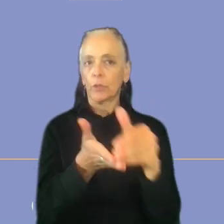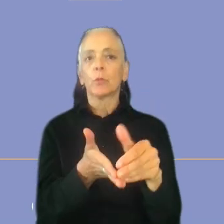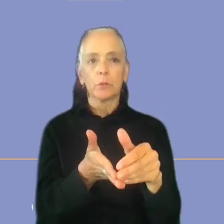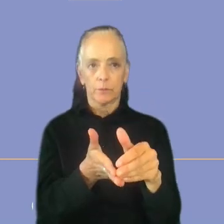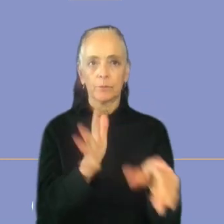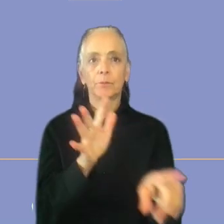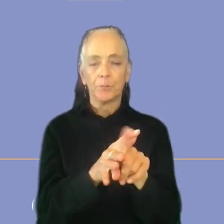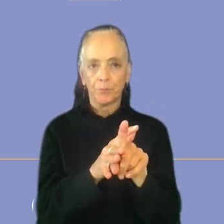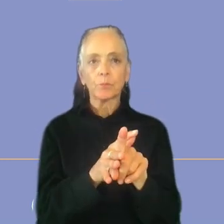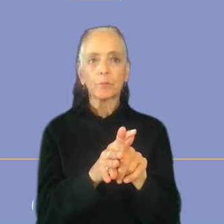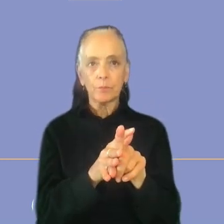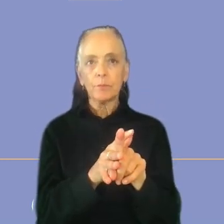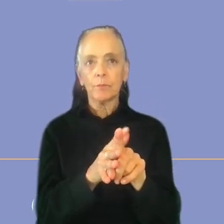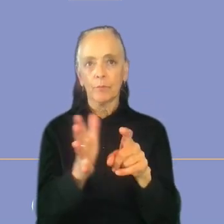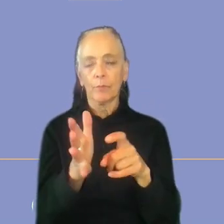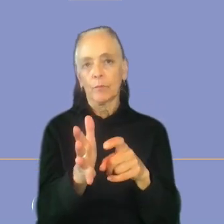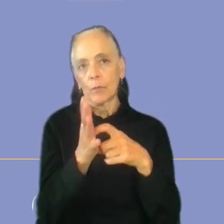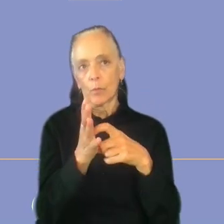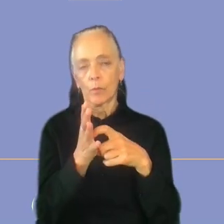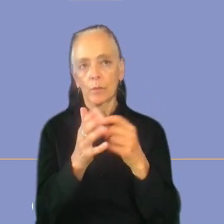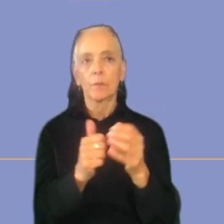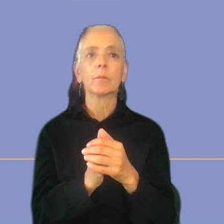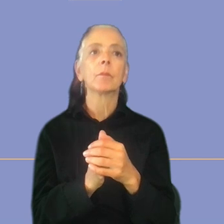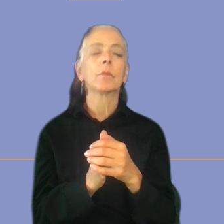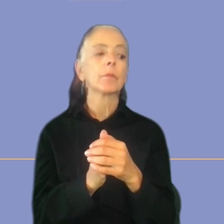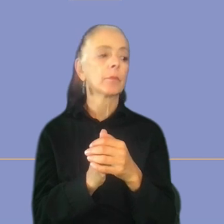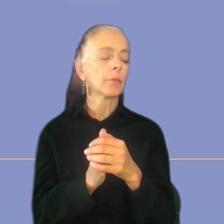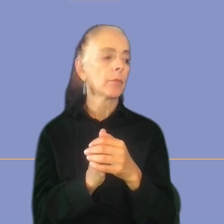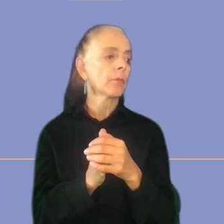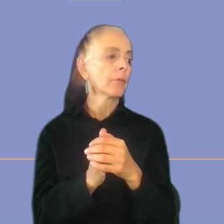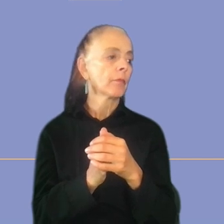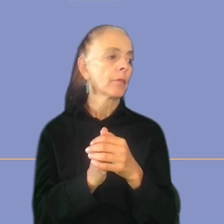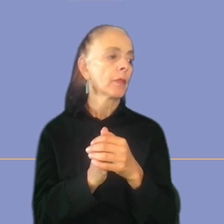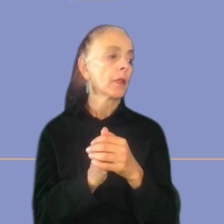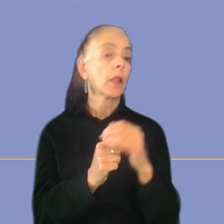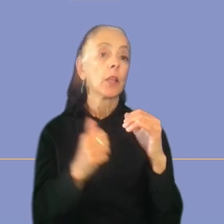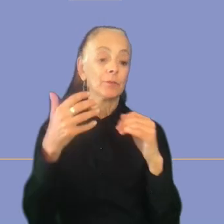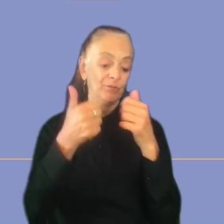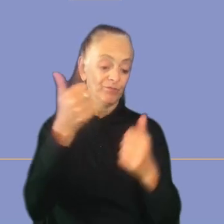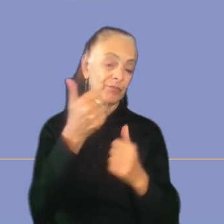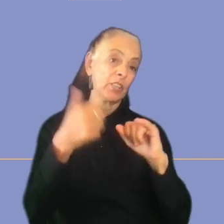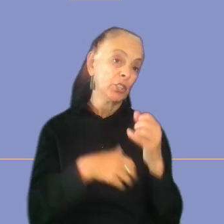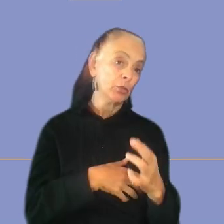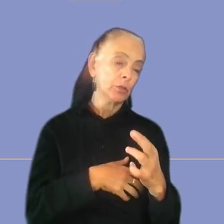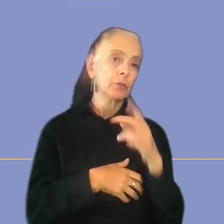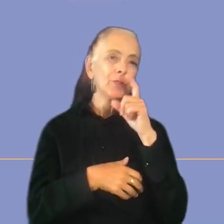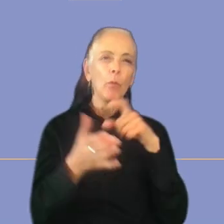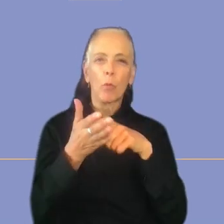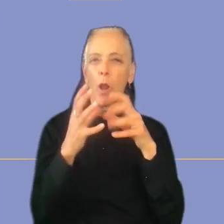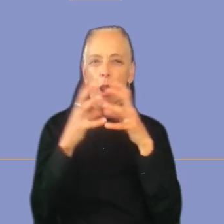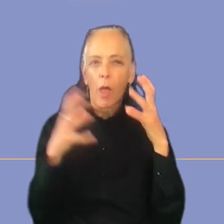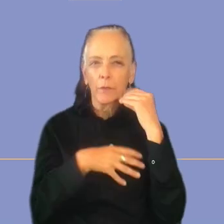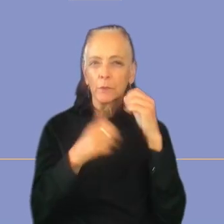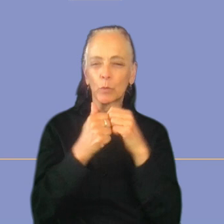frequently mentioned method in the description. And juniors don't really need to have a lot of experience with